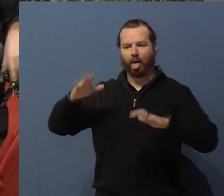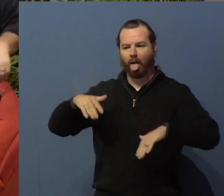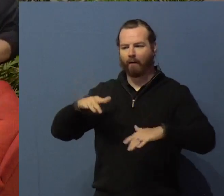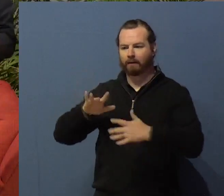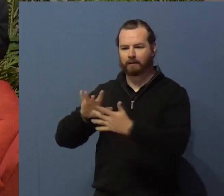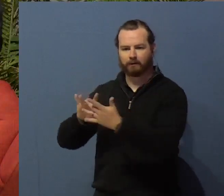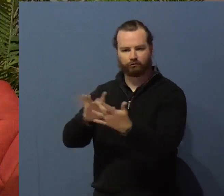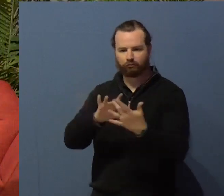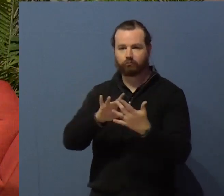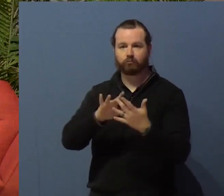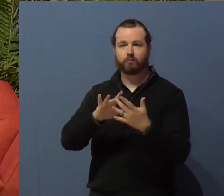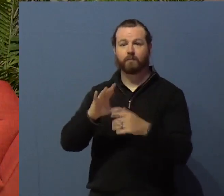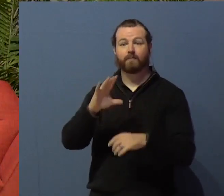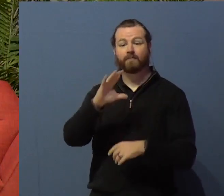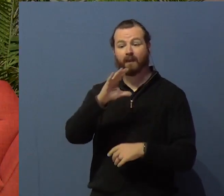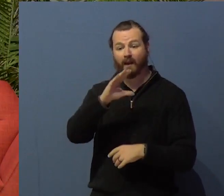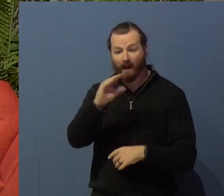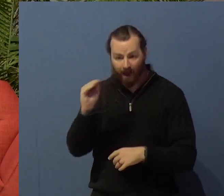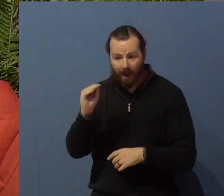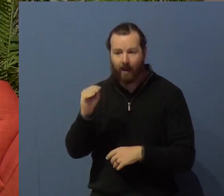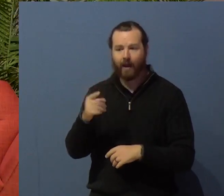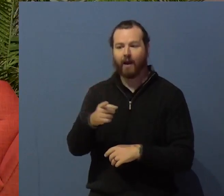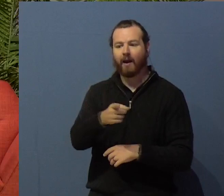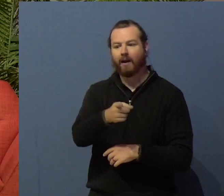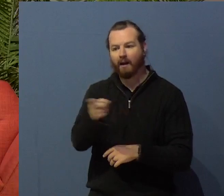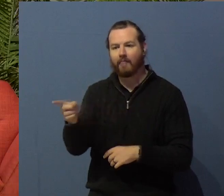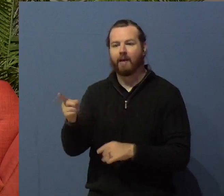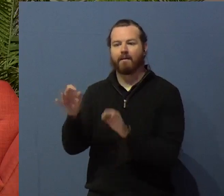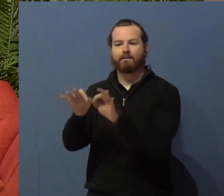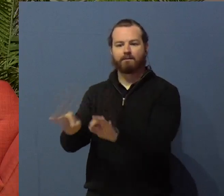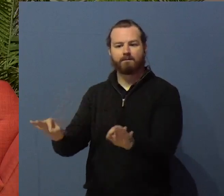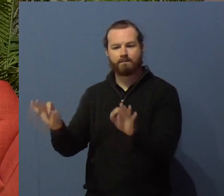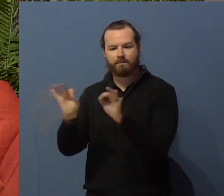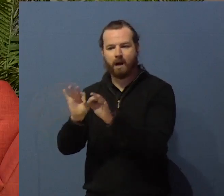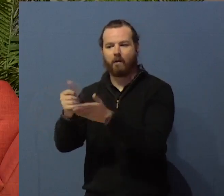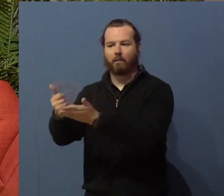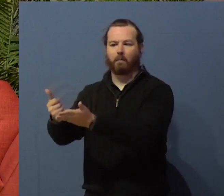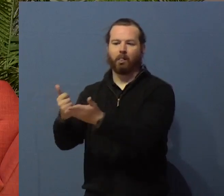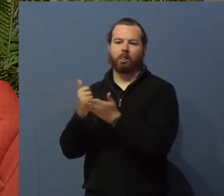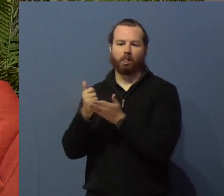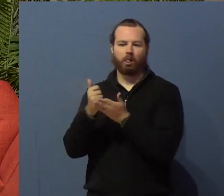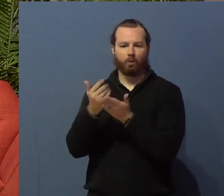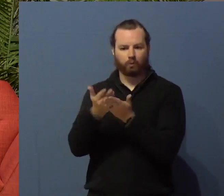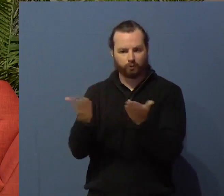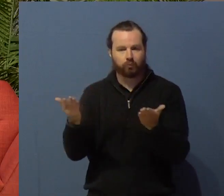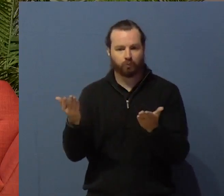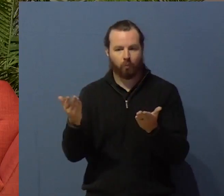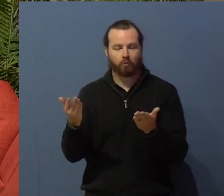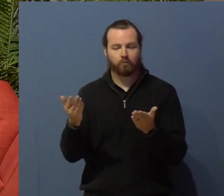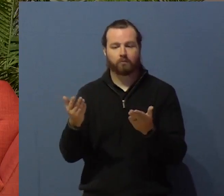resource. We need to listen to the stories of people with disabilities. Listening to my cheering squad here